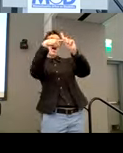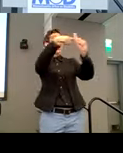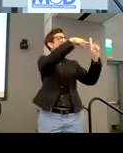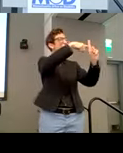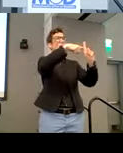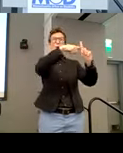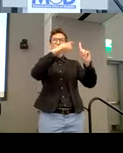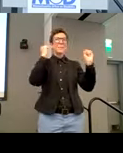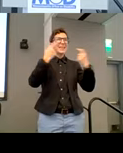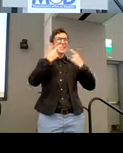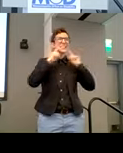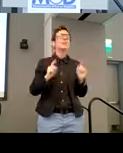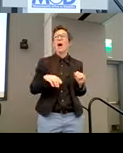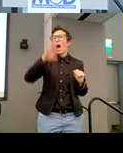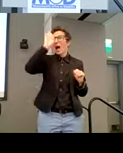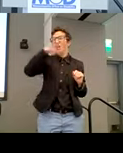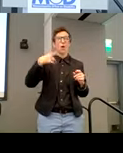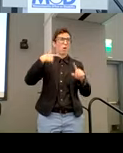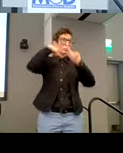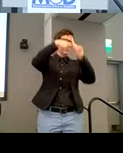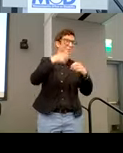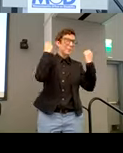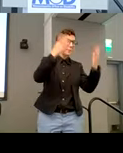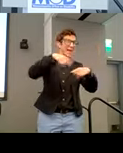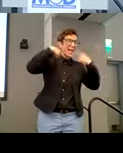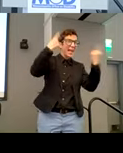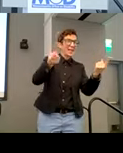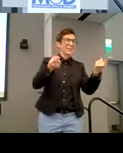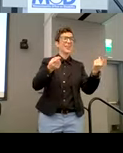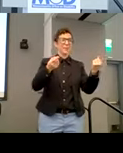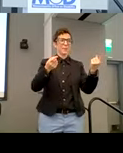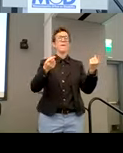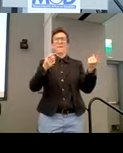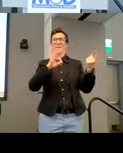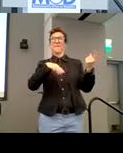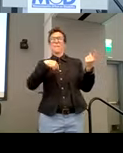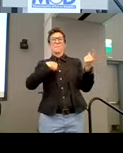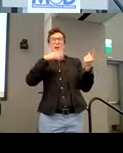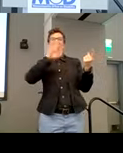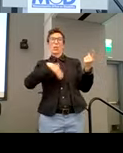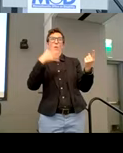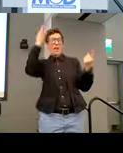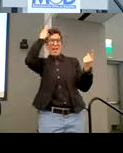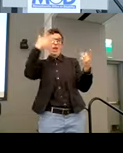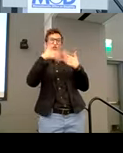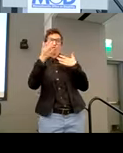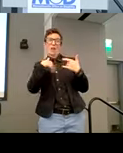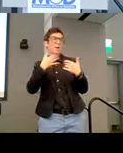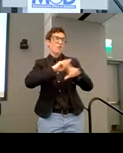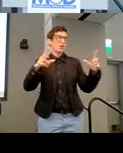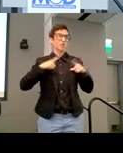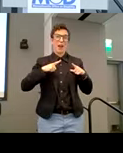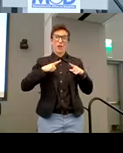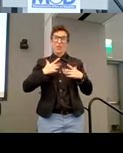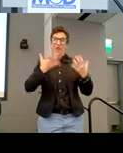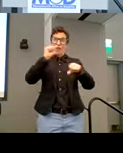successes. No, I know, you know, even with the gray hair, I'm not ready to retire yet. Cause there's still so much left to do, you